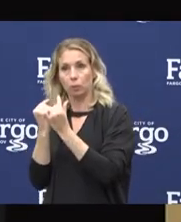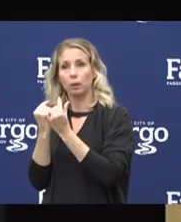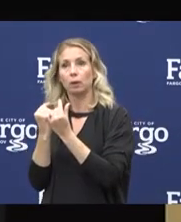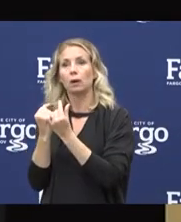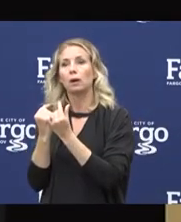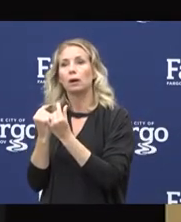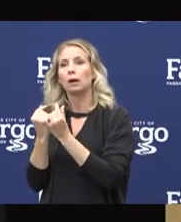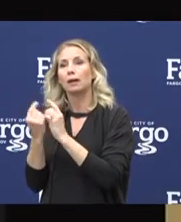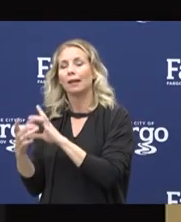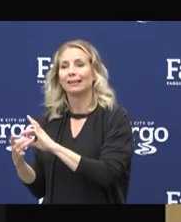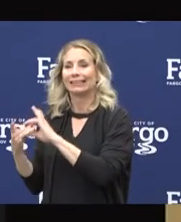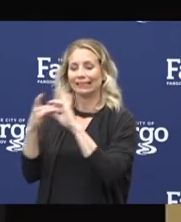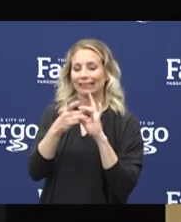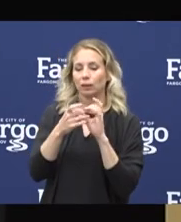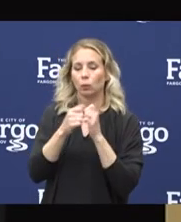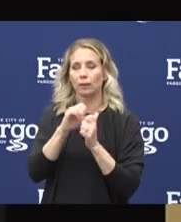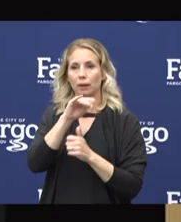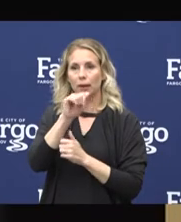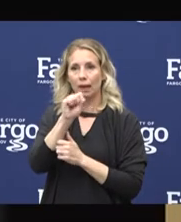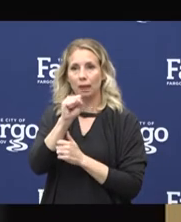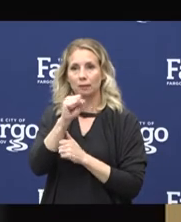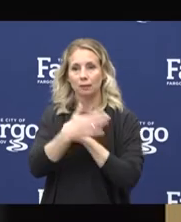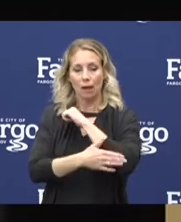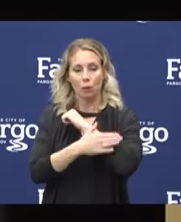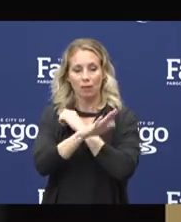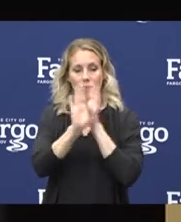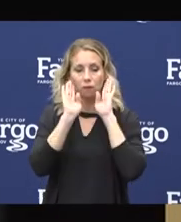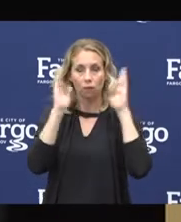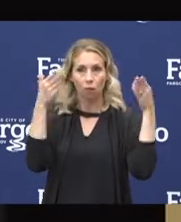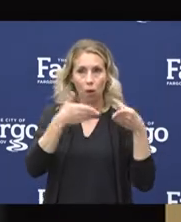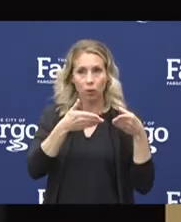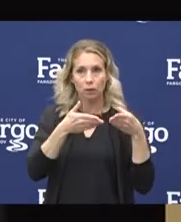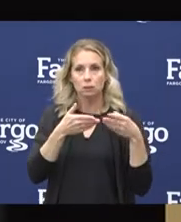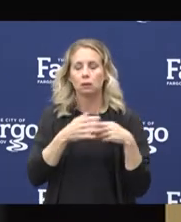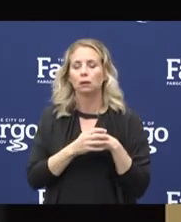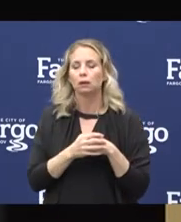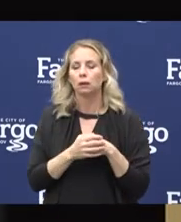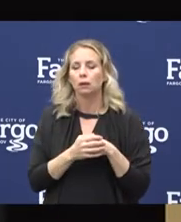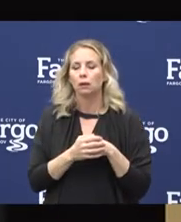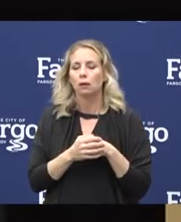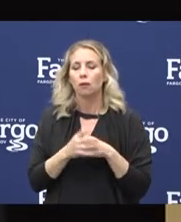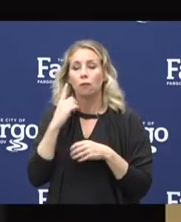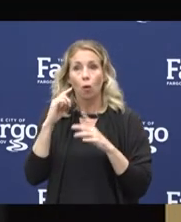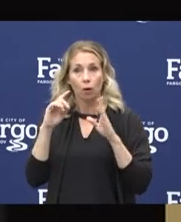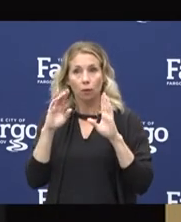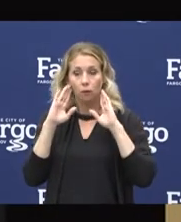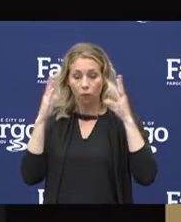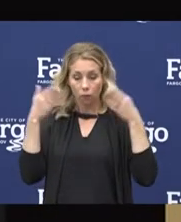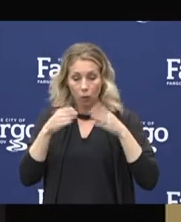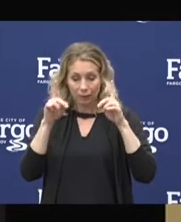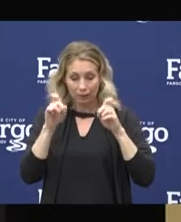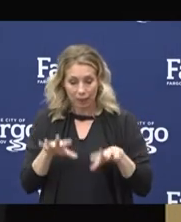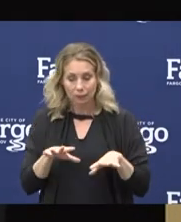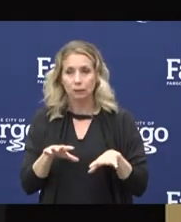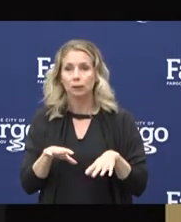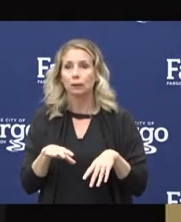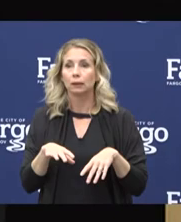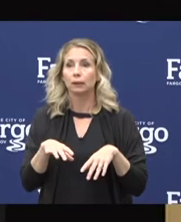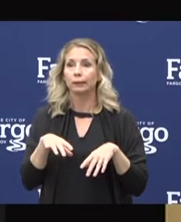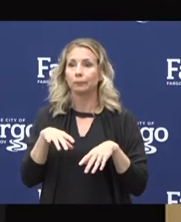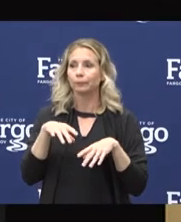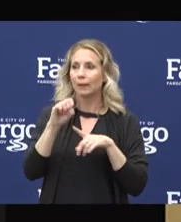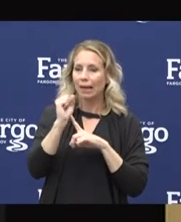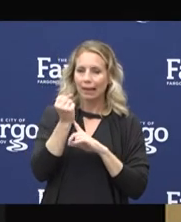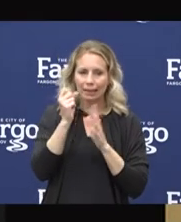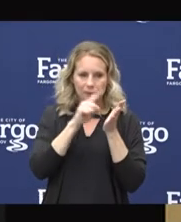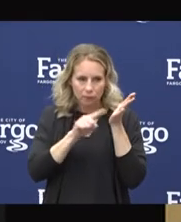Cass County's focus, as far as focus testing strategies, the case investigation that